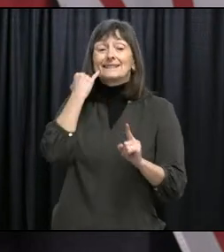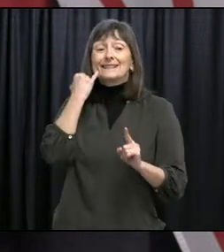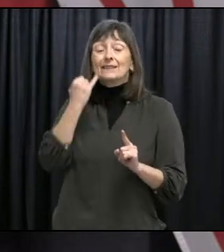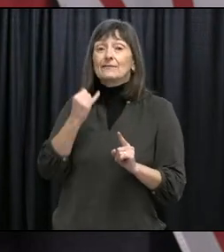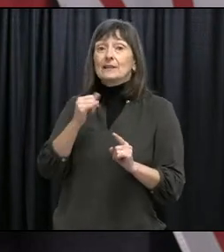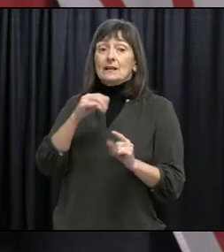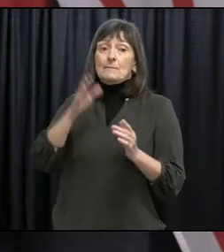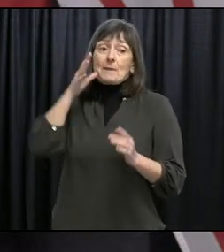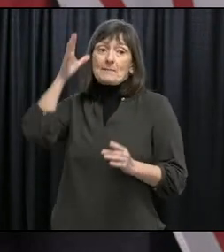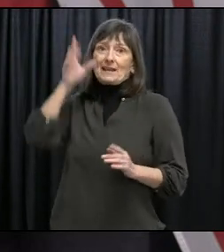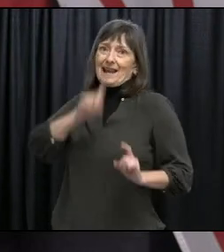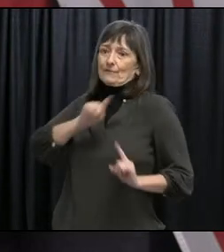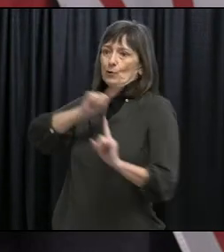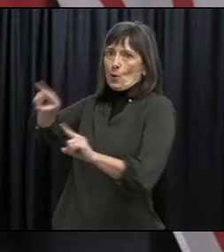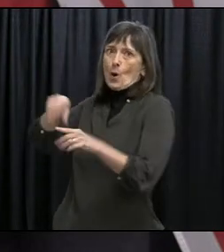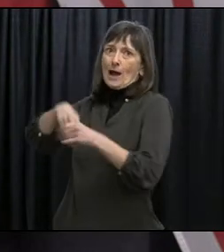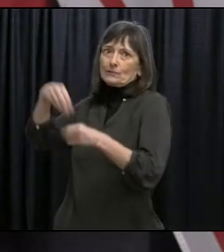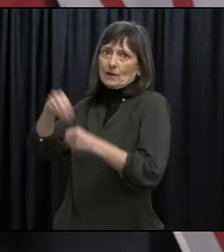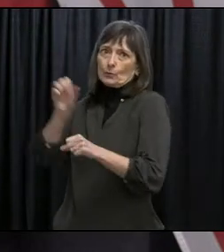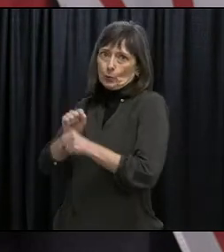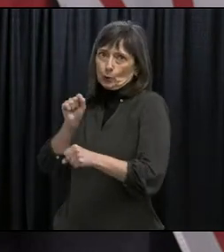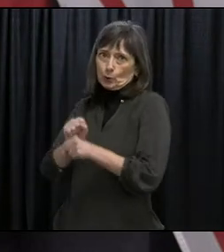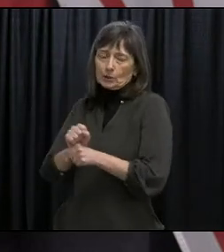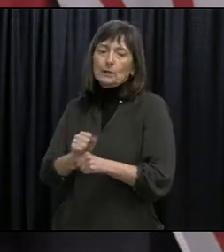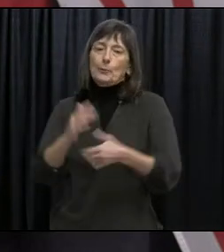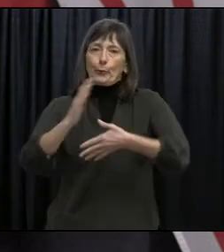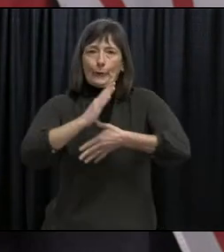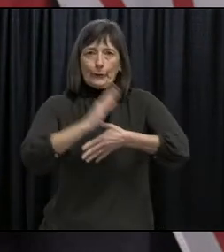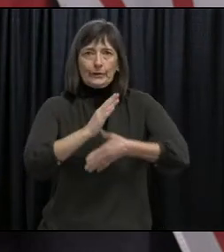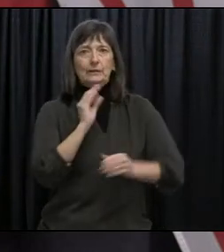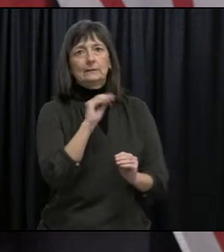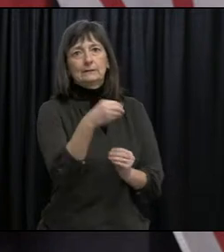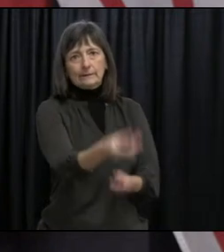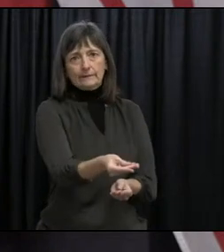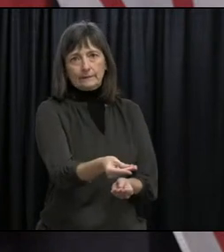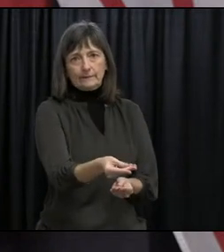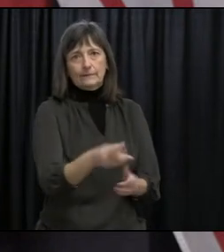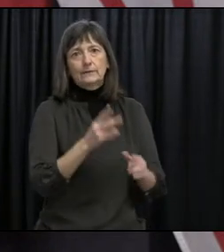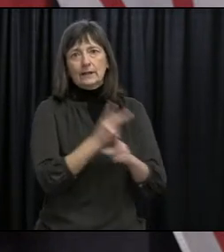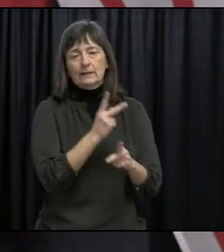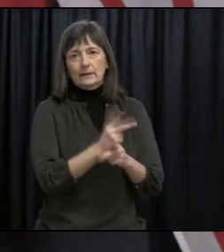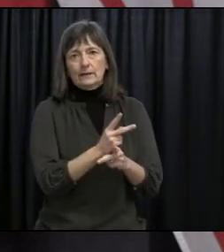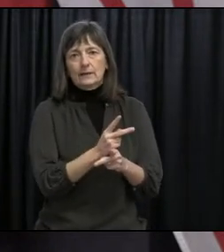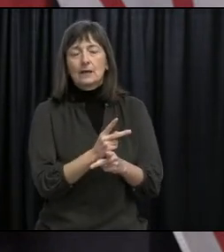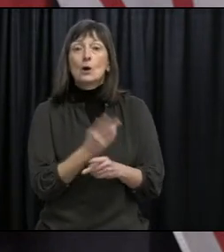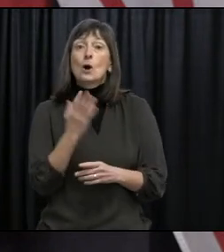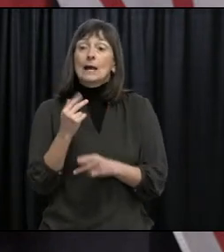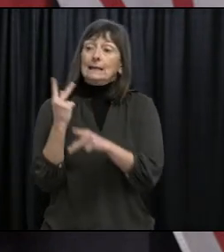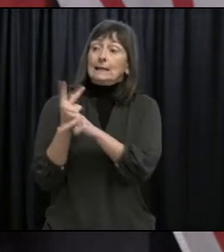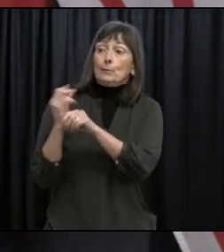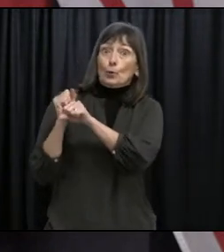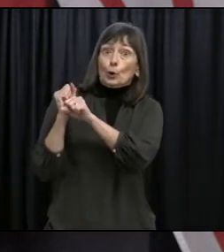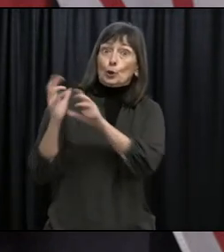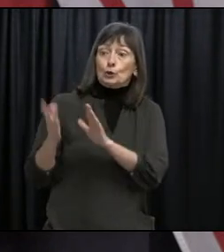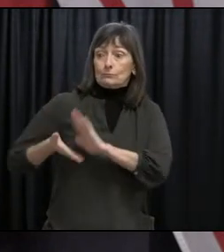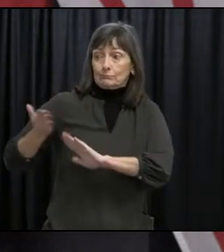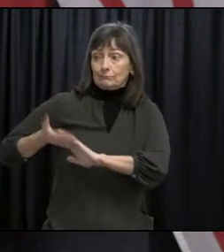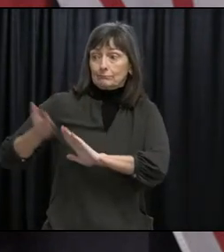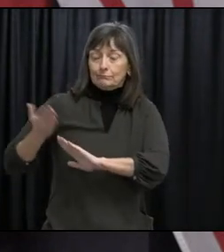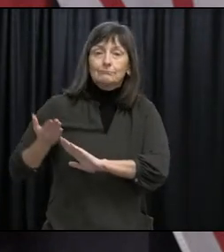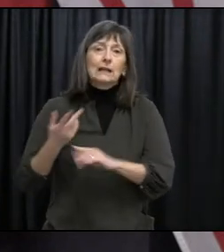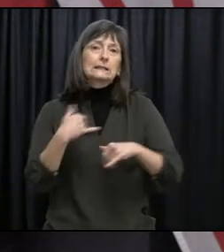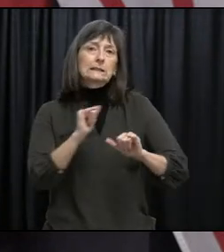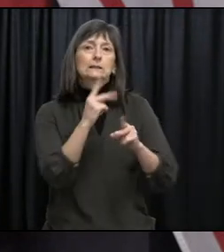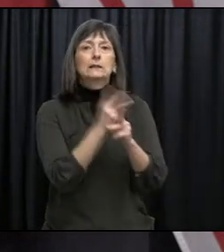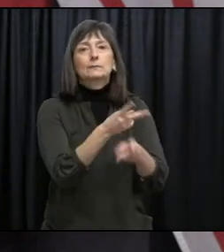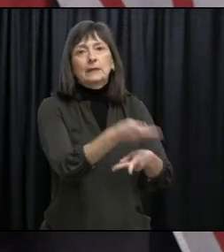also ensuring that the essential workers can continue their vital roles at this time without losing access to child care.